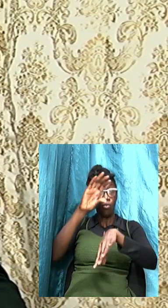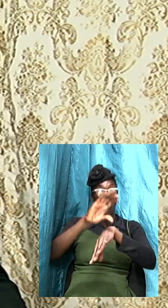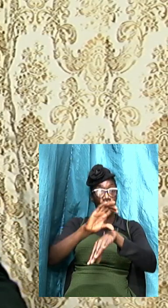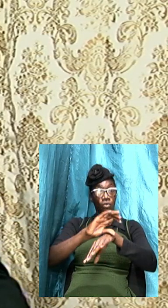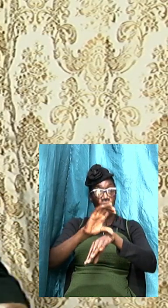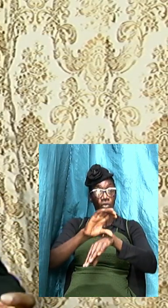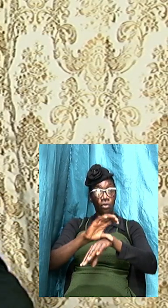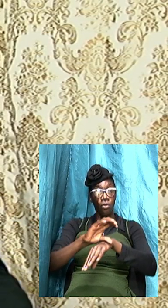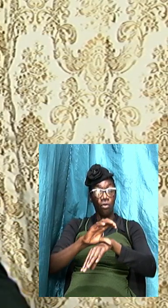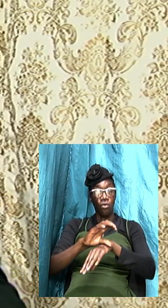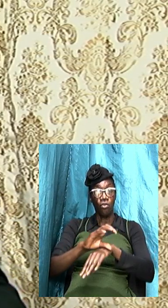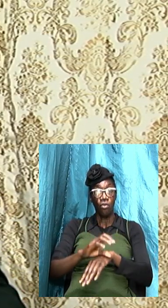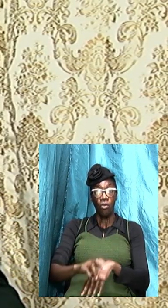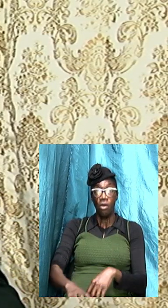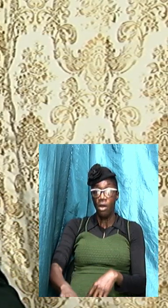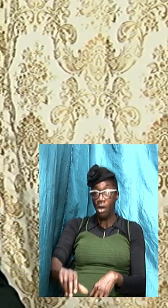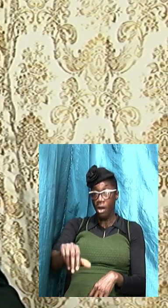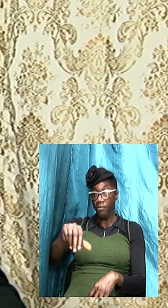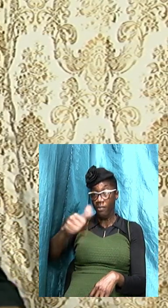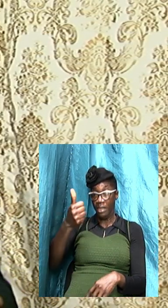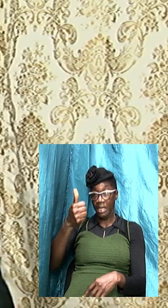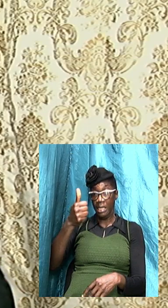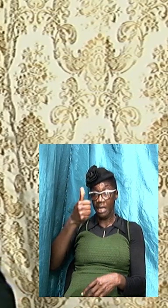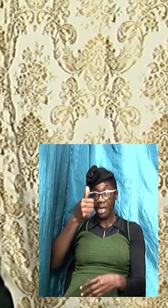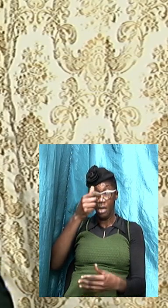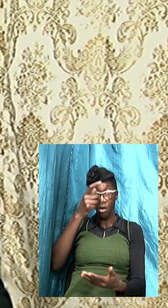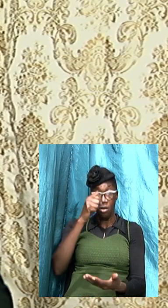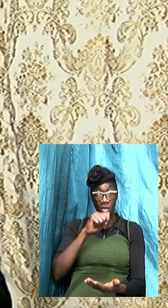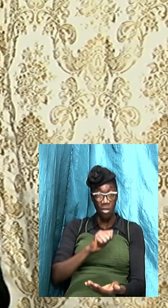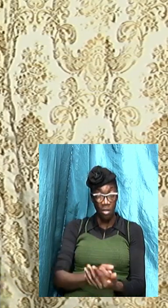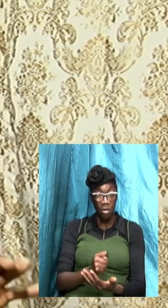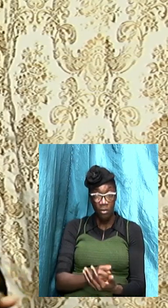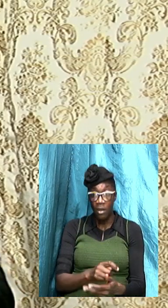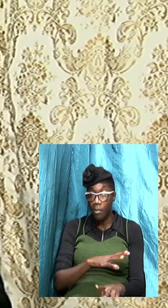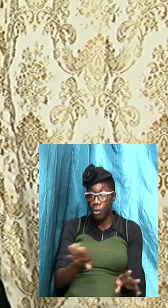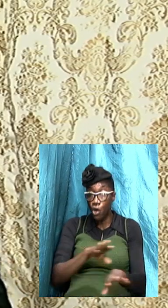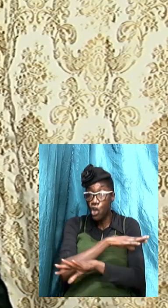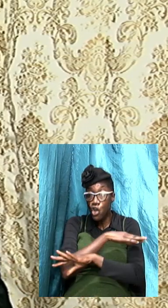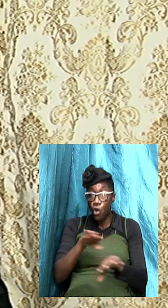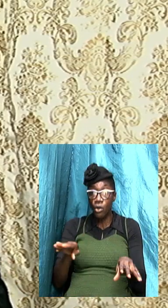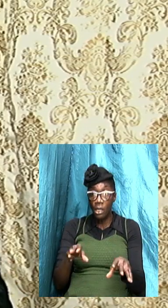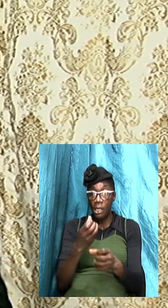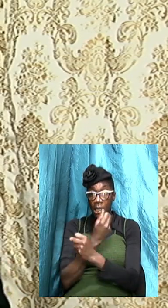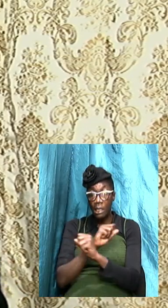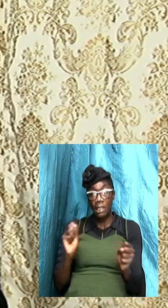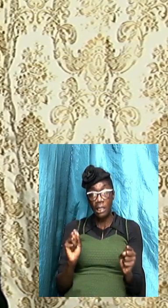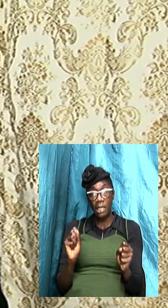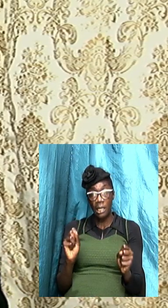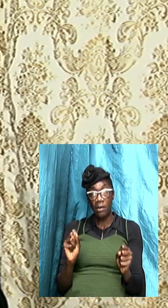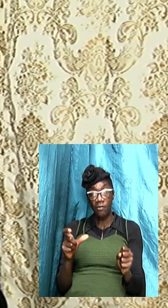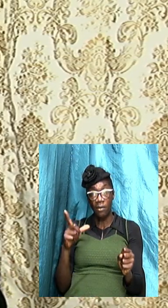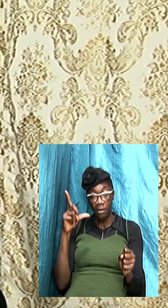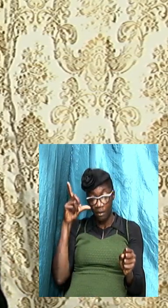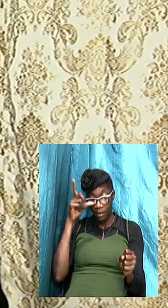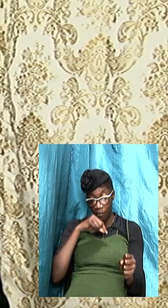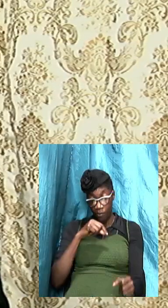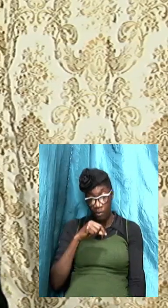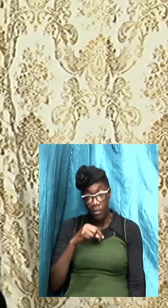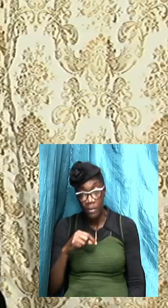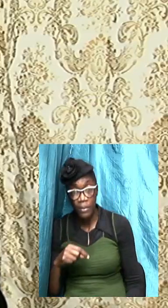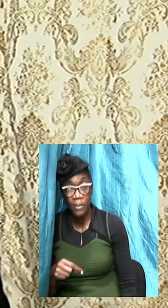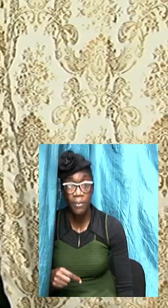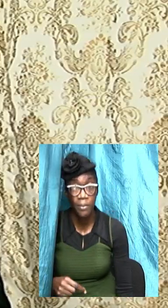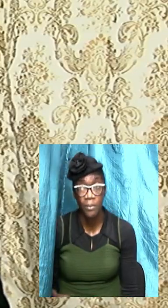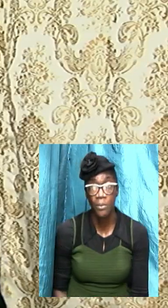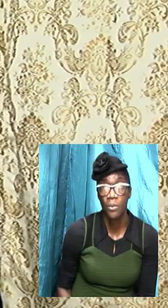of 10,000 but none of them is saved false true doctrine